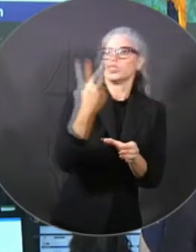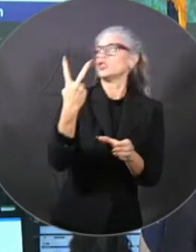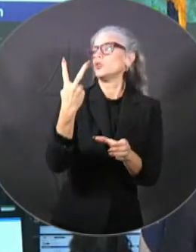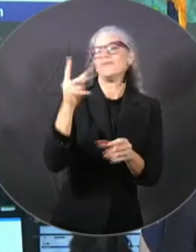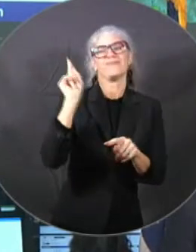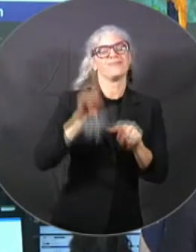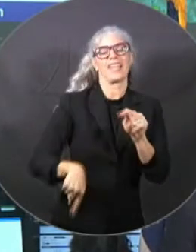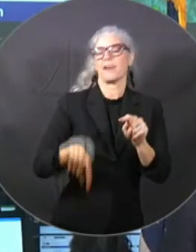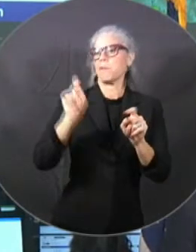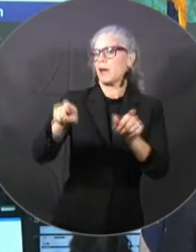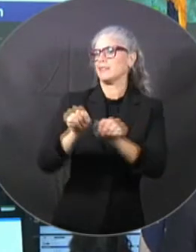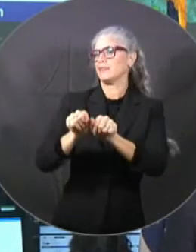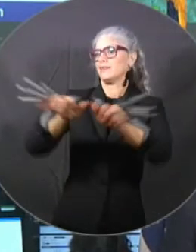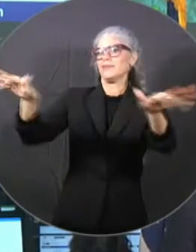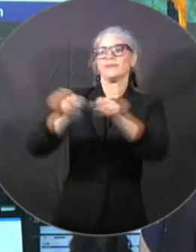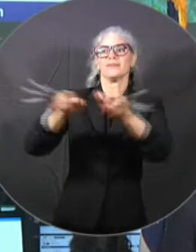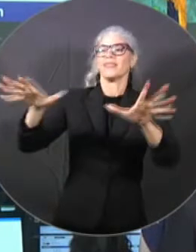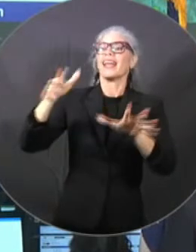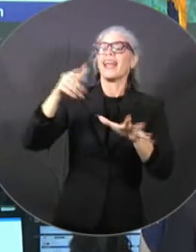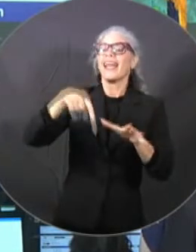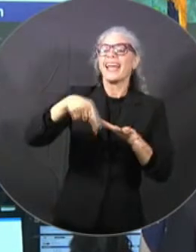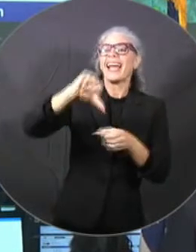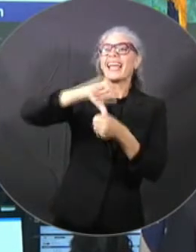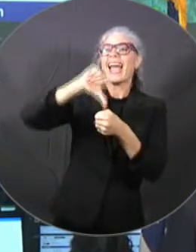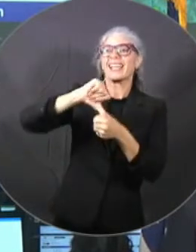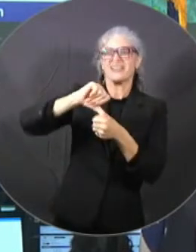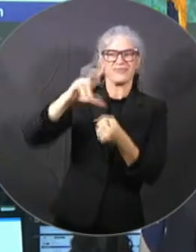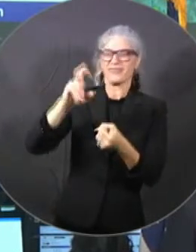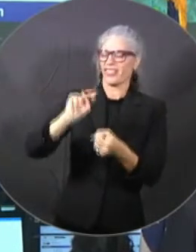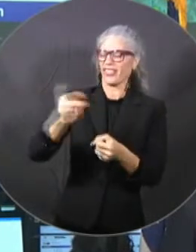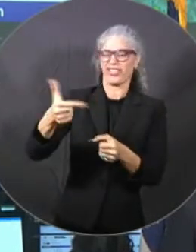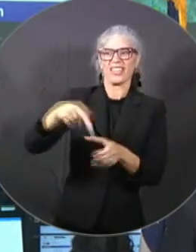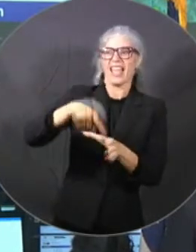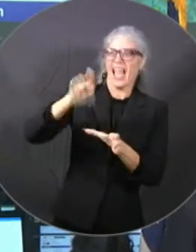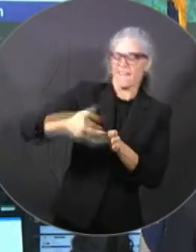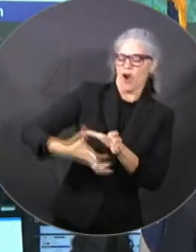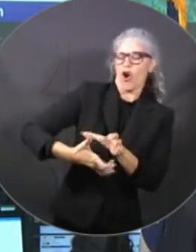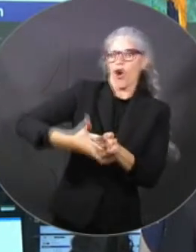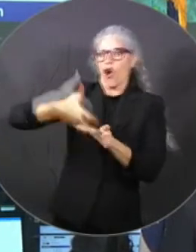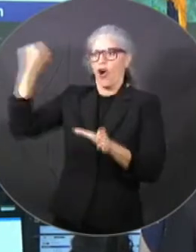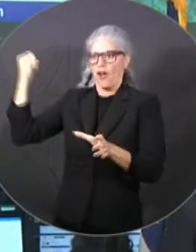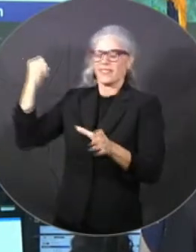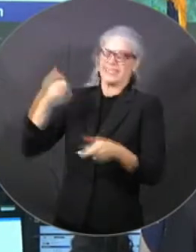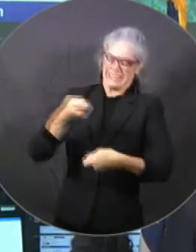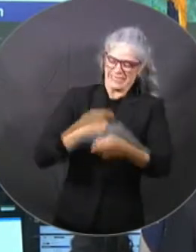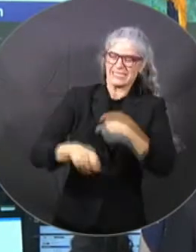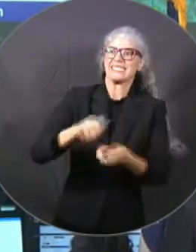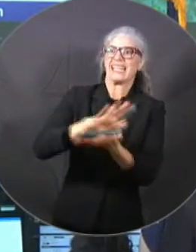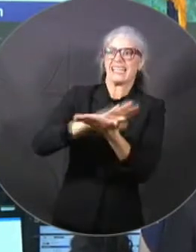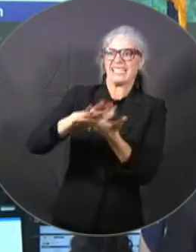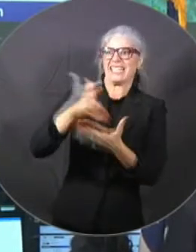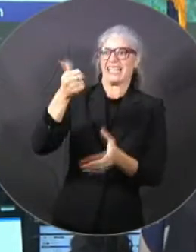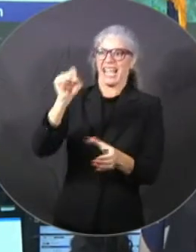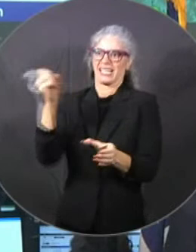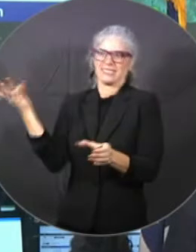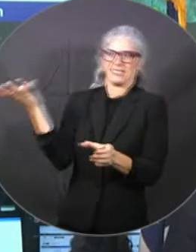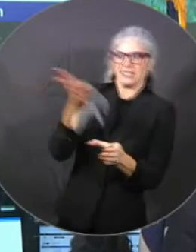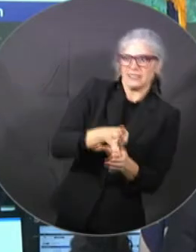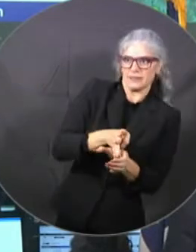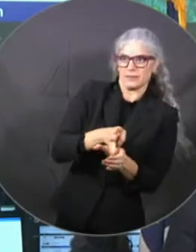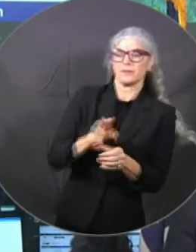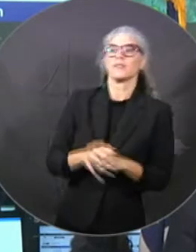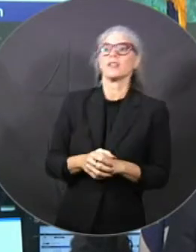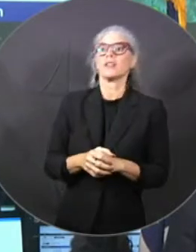those fuels evacuated and replaced with clean fuel. By the end of the day, we hope to have all of those gas stations